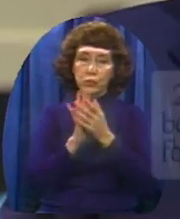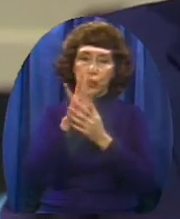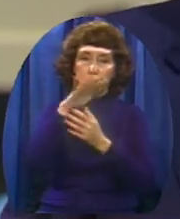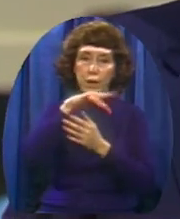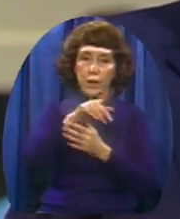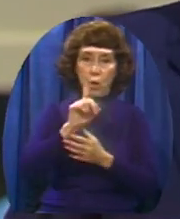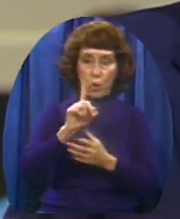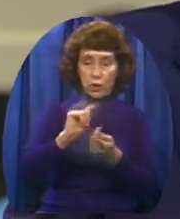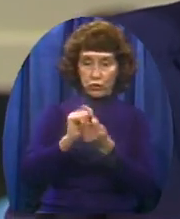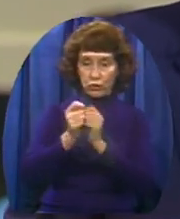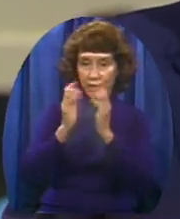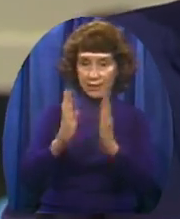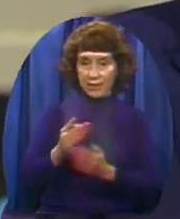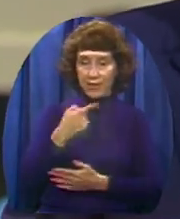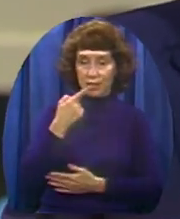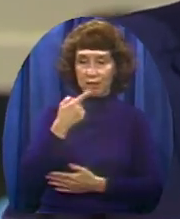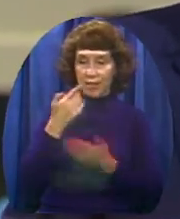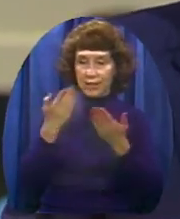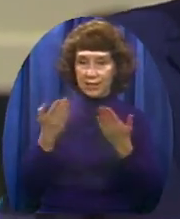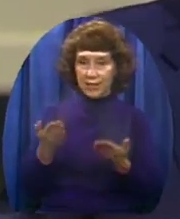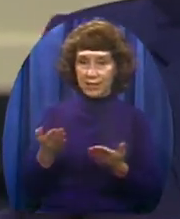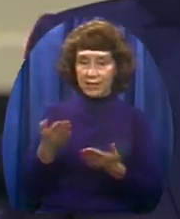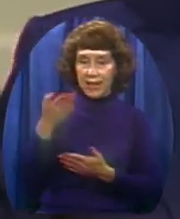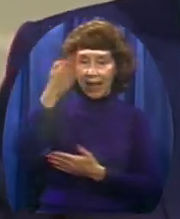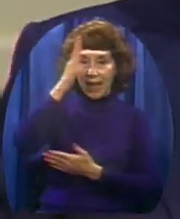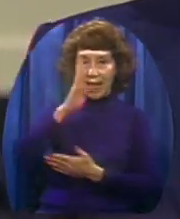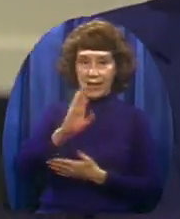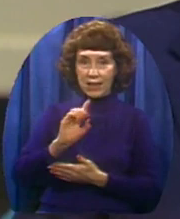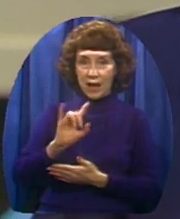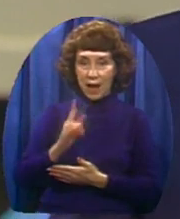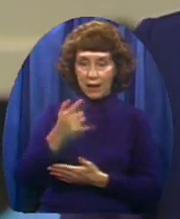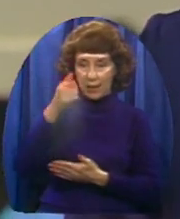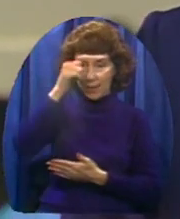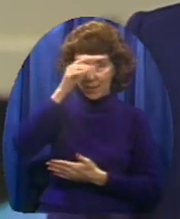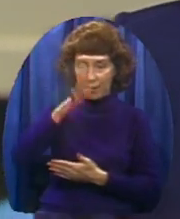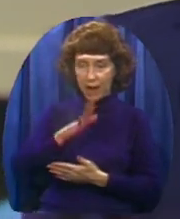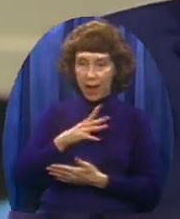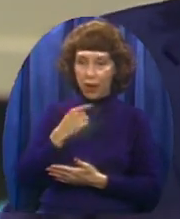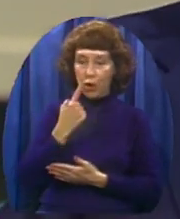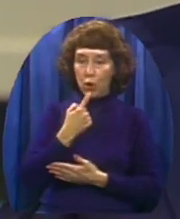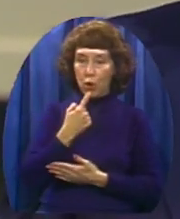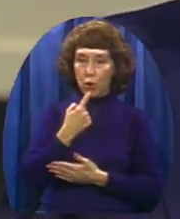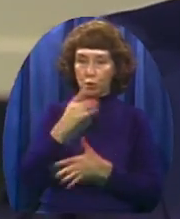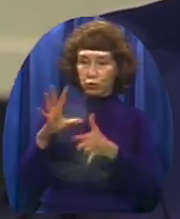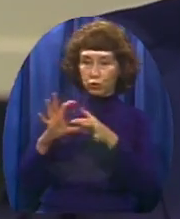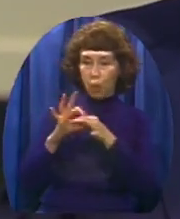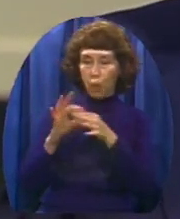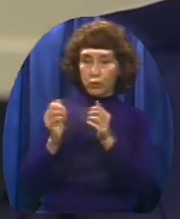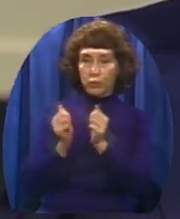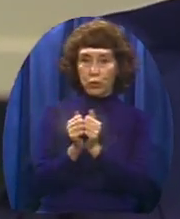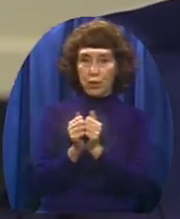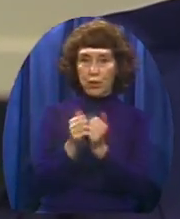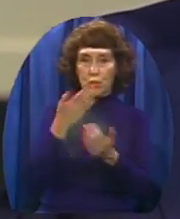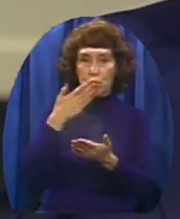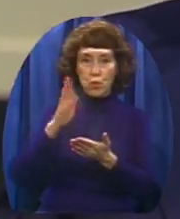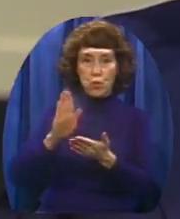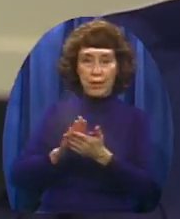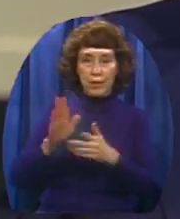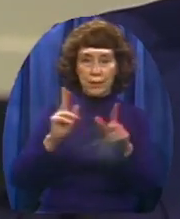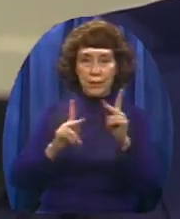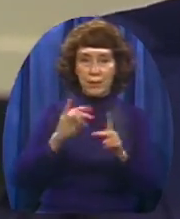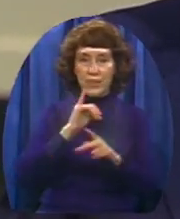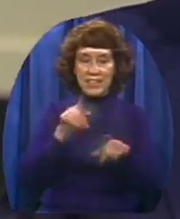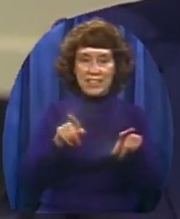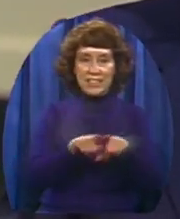translator put it this way A godly man who compromises with the wicked Is like